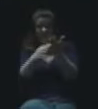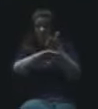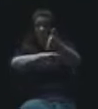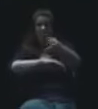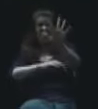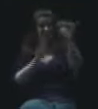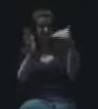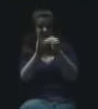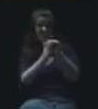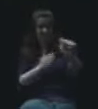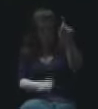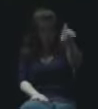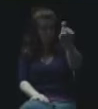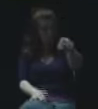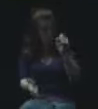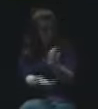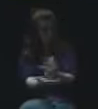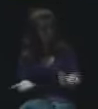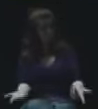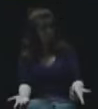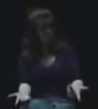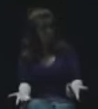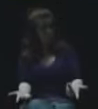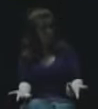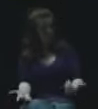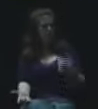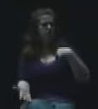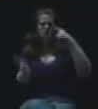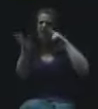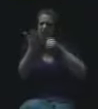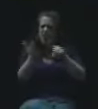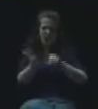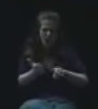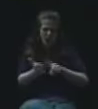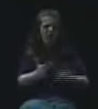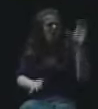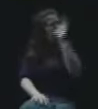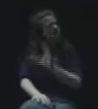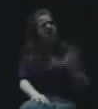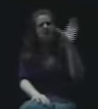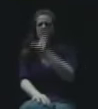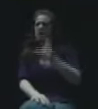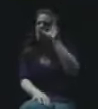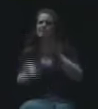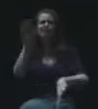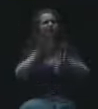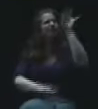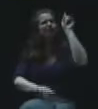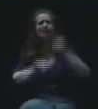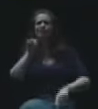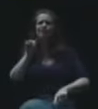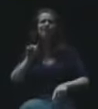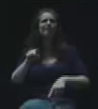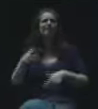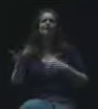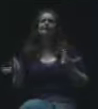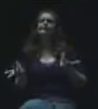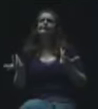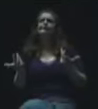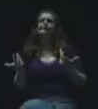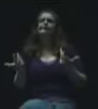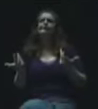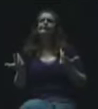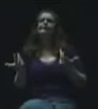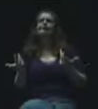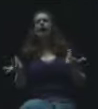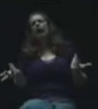,000 we're supposed to approve. And so I looked and I looked and I looked and I couldn't find it. And because the book